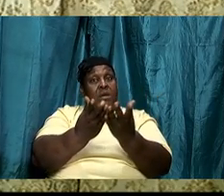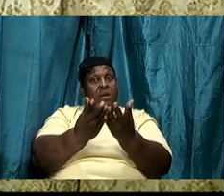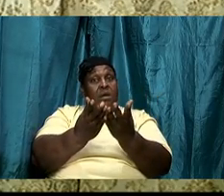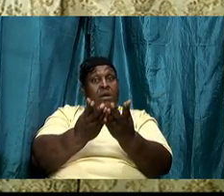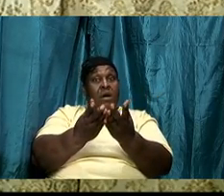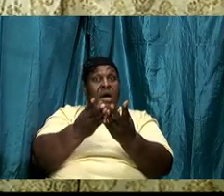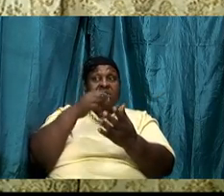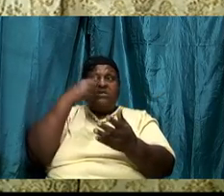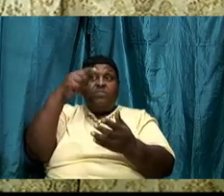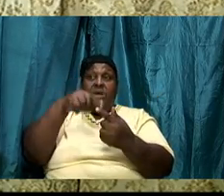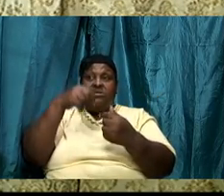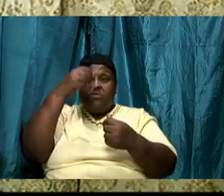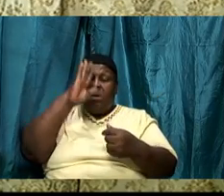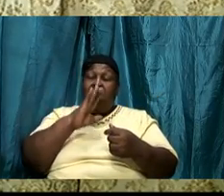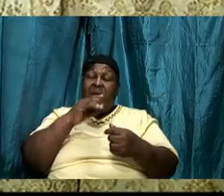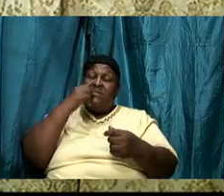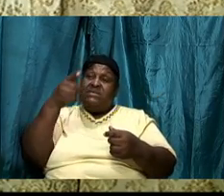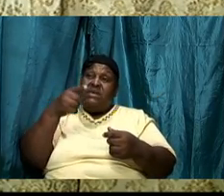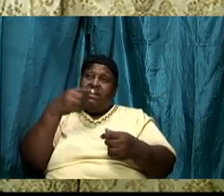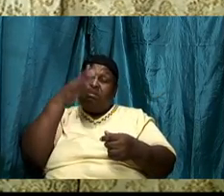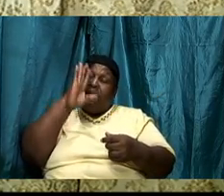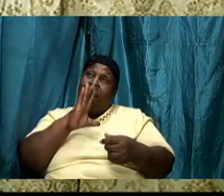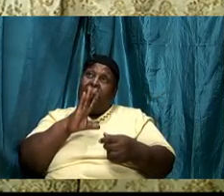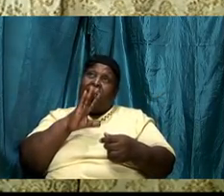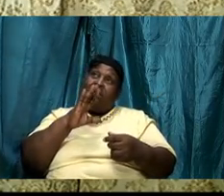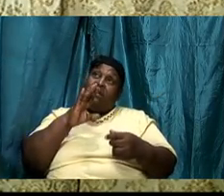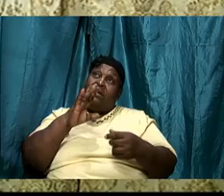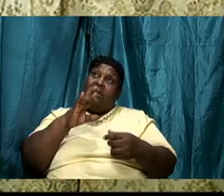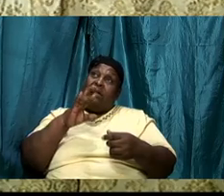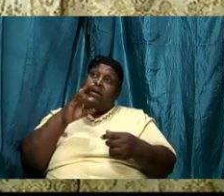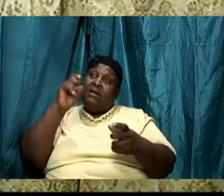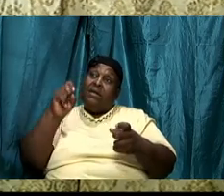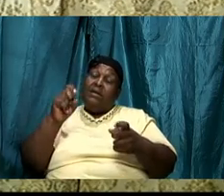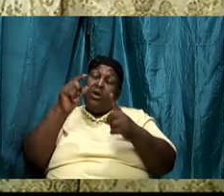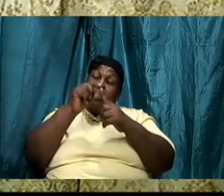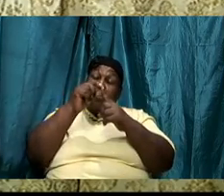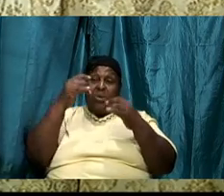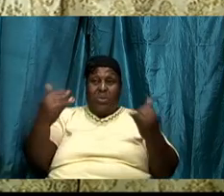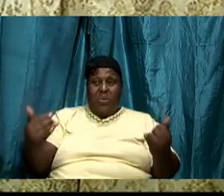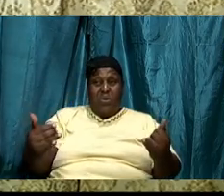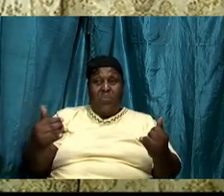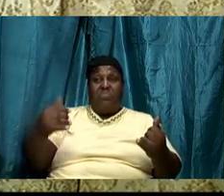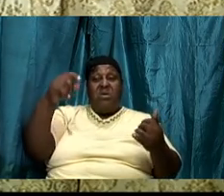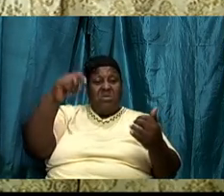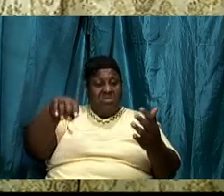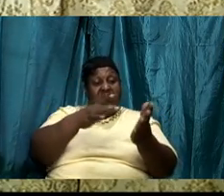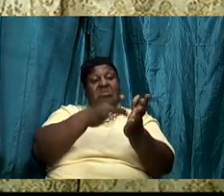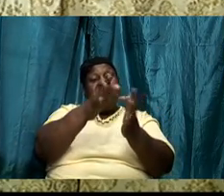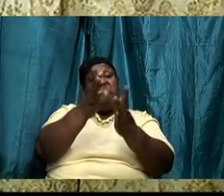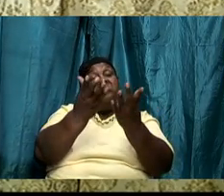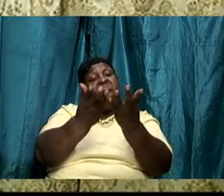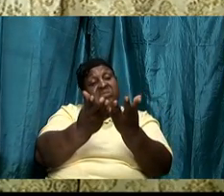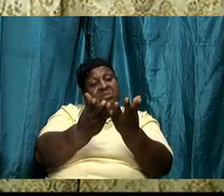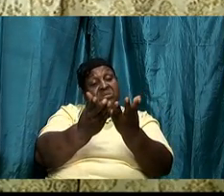the Lord and say I need a word no God how should I do it and this book in the wee hours of